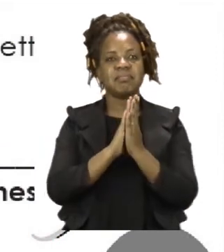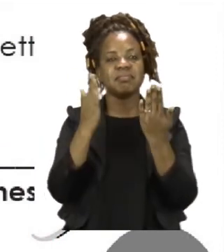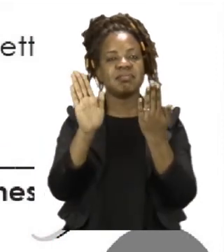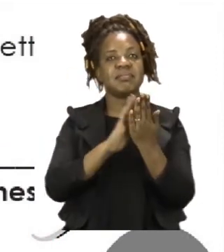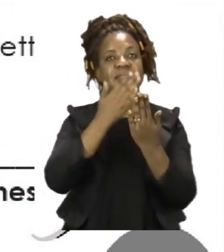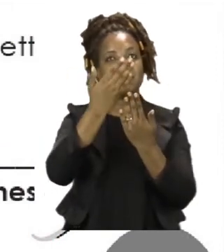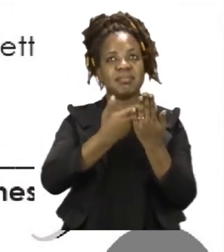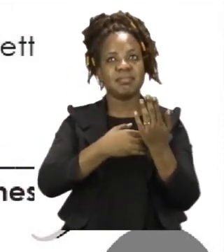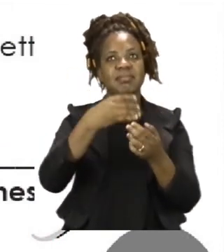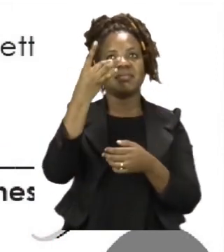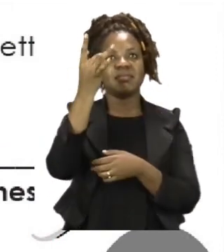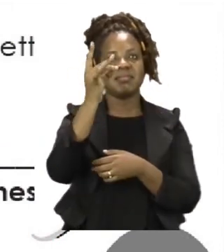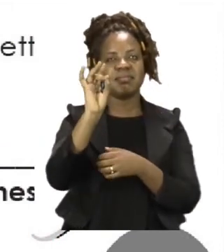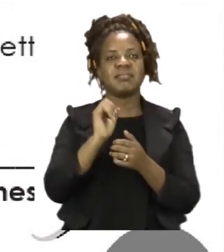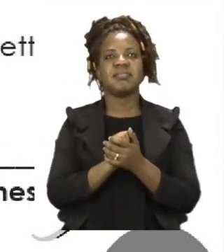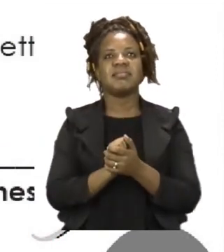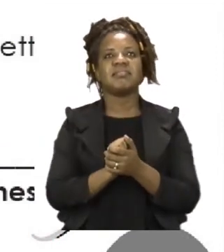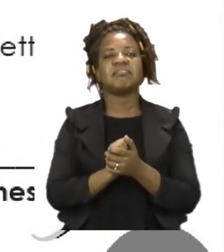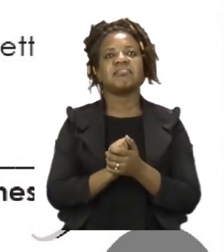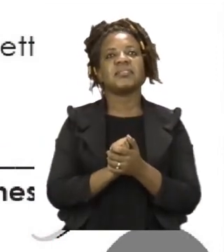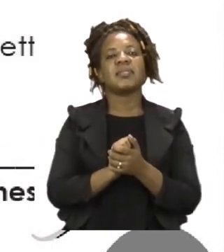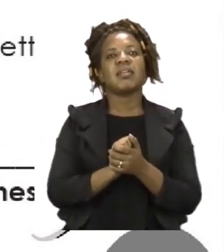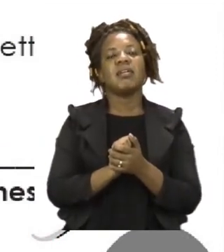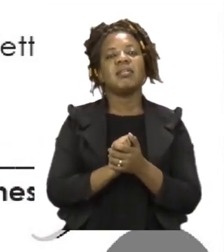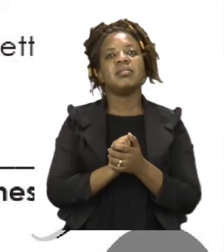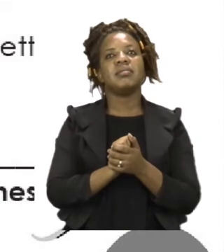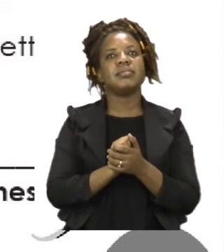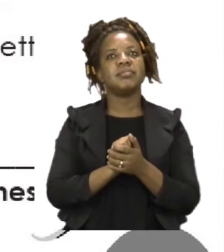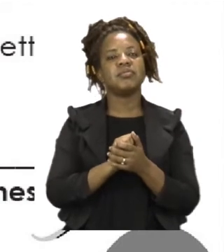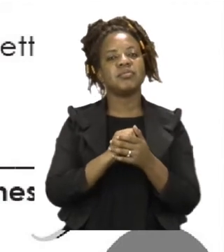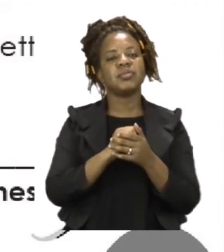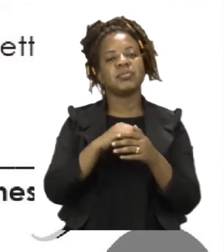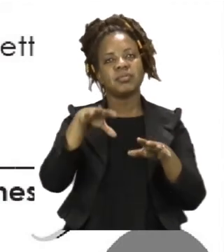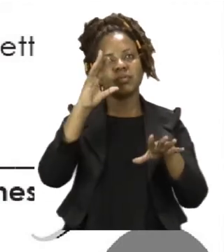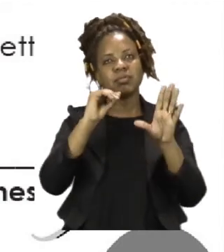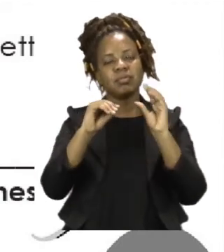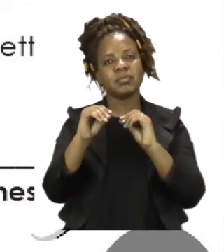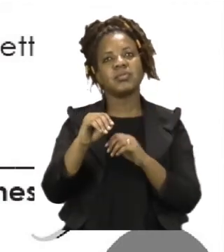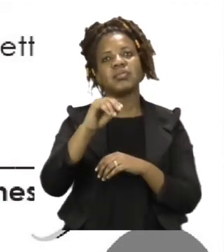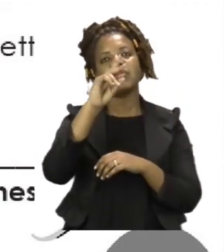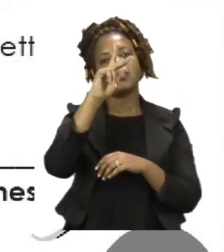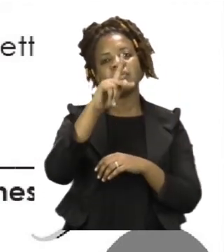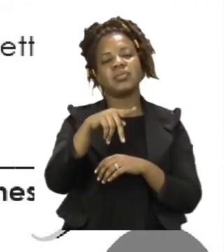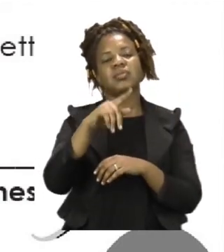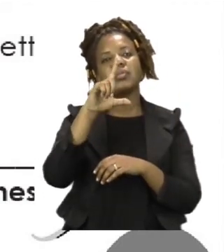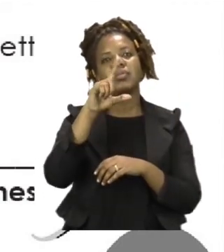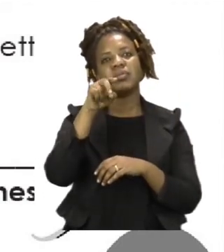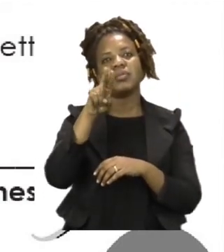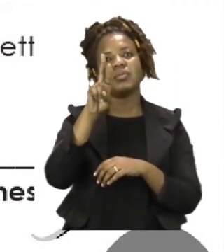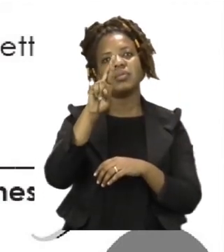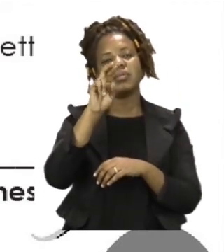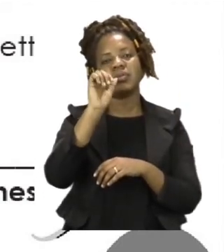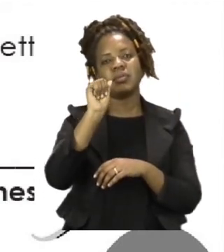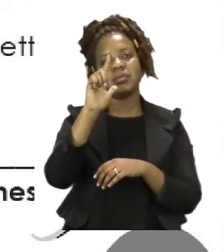doing irregular plural nouns. Now before we answer any of the questions,